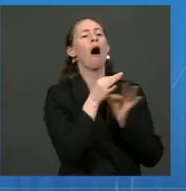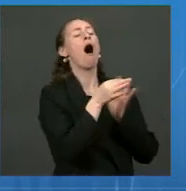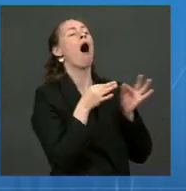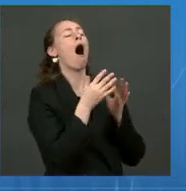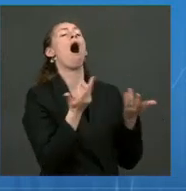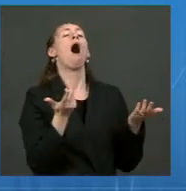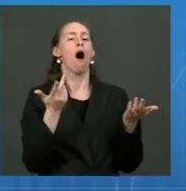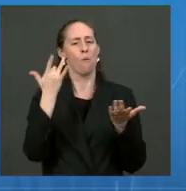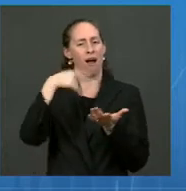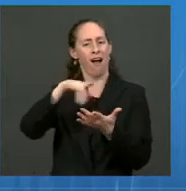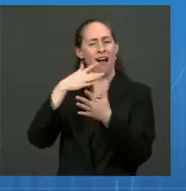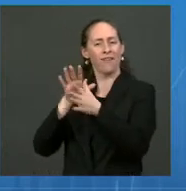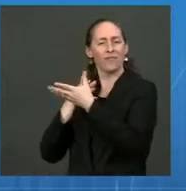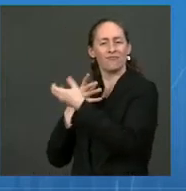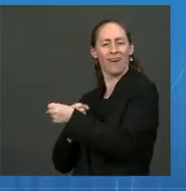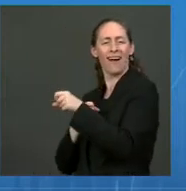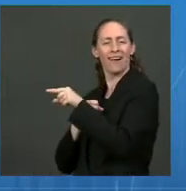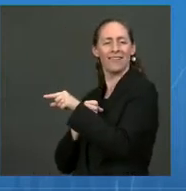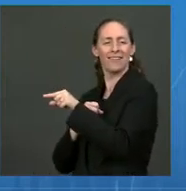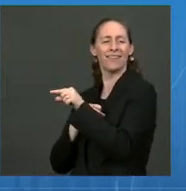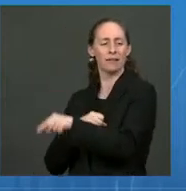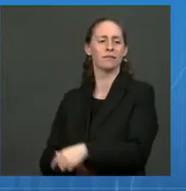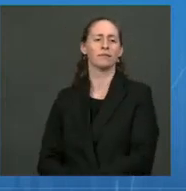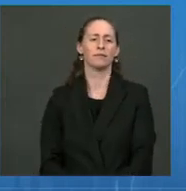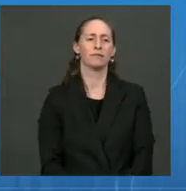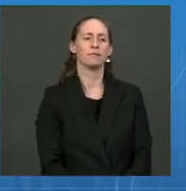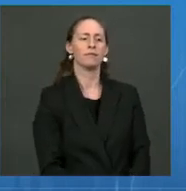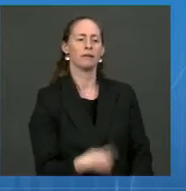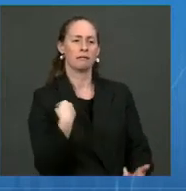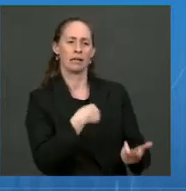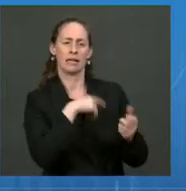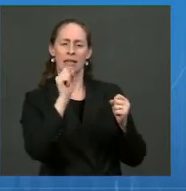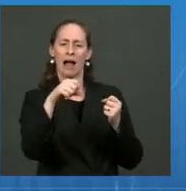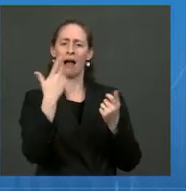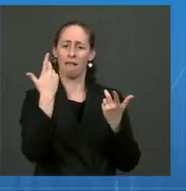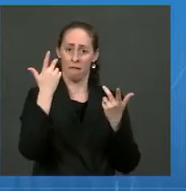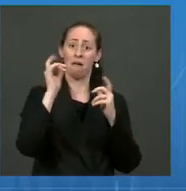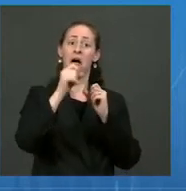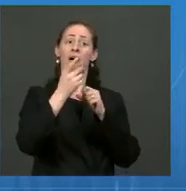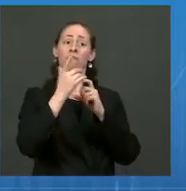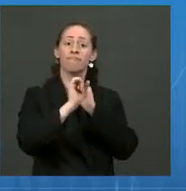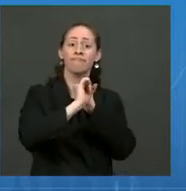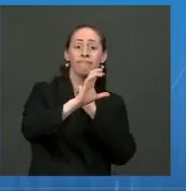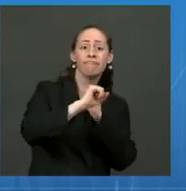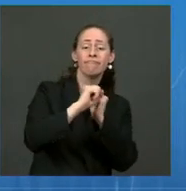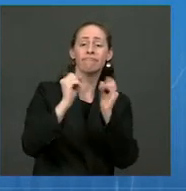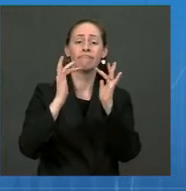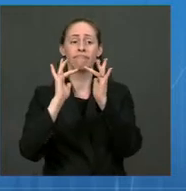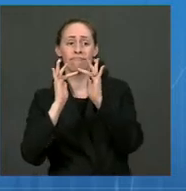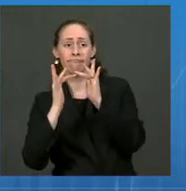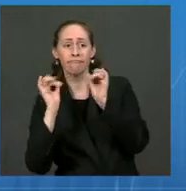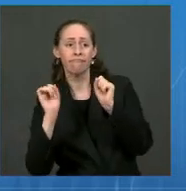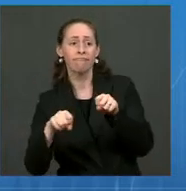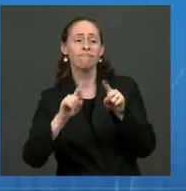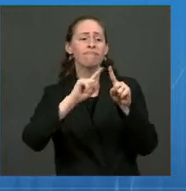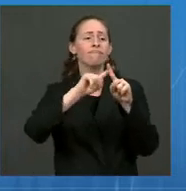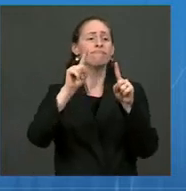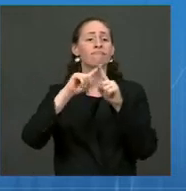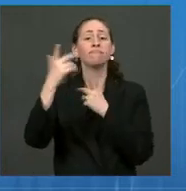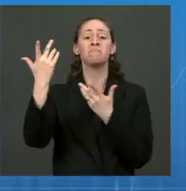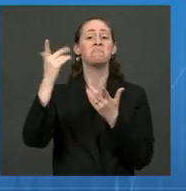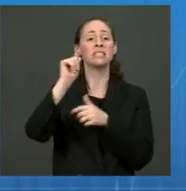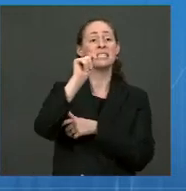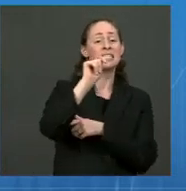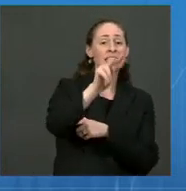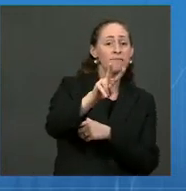full range of channels of media, including, you robust paid media campaigns across television, radio,